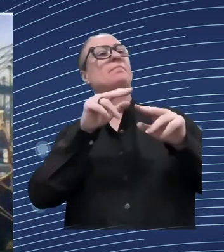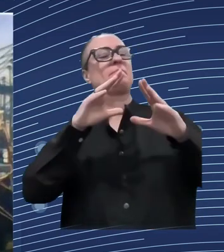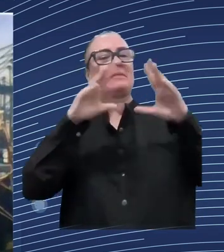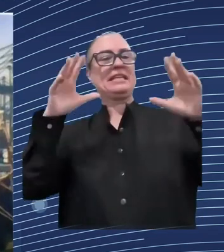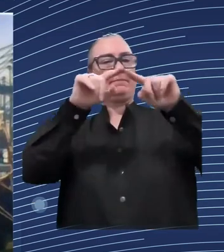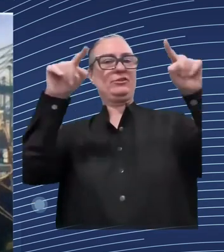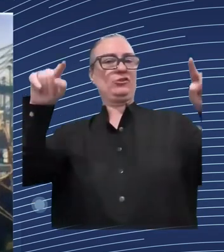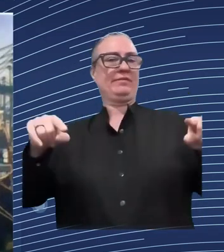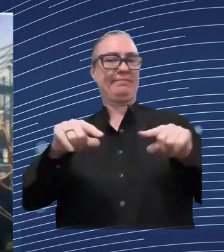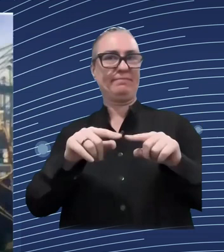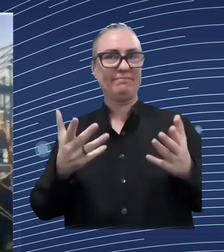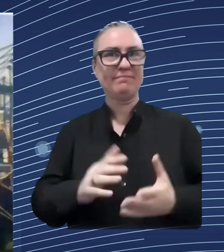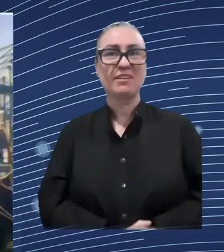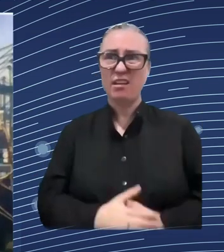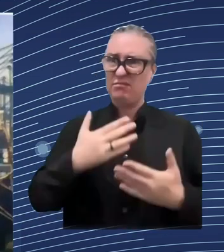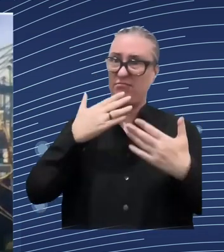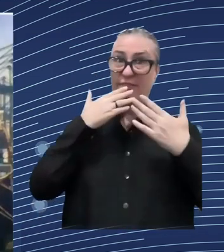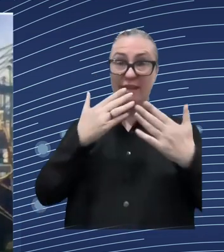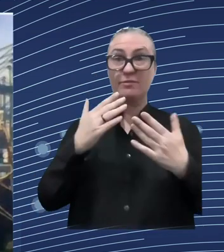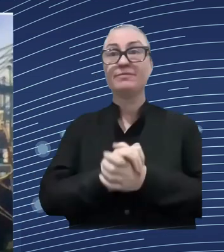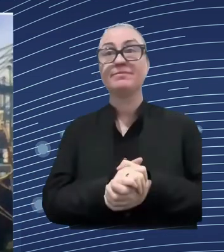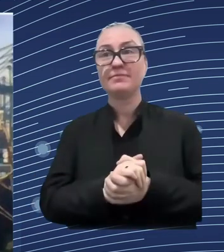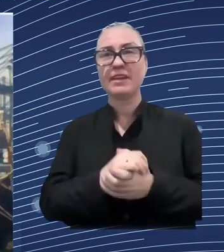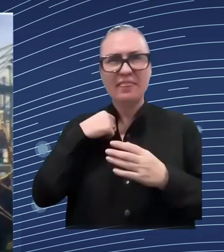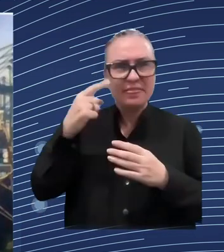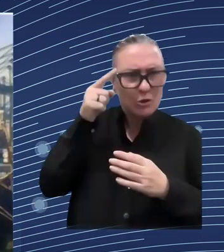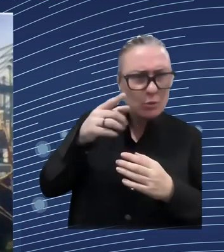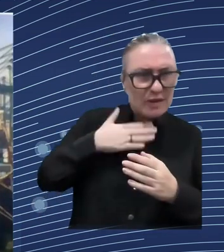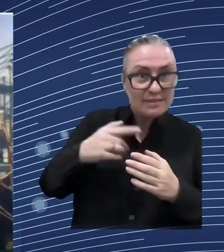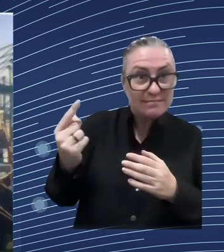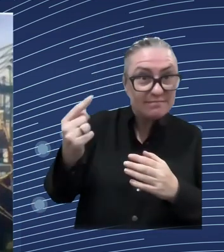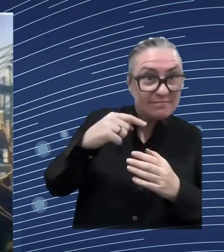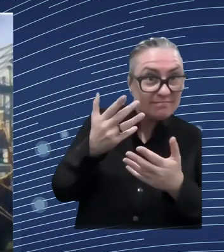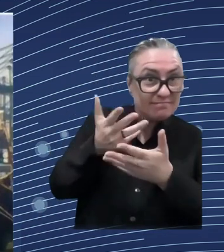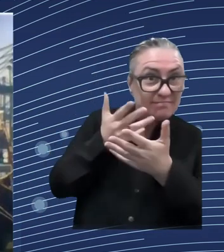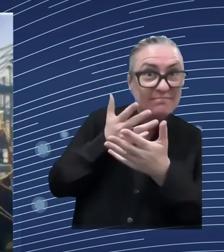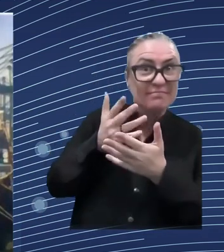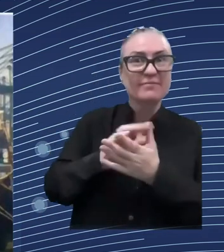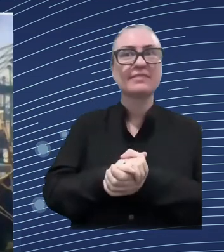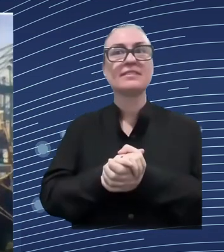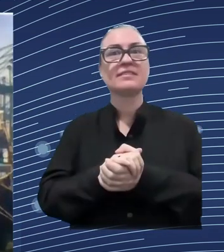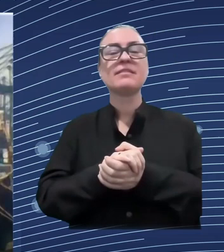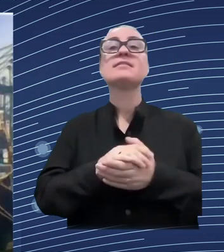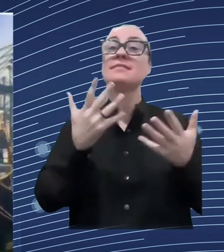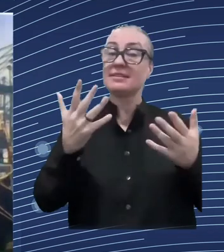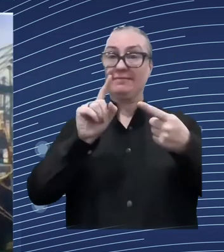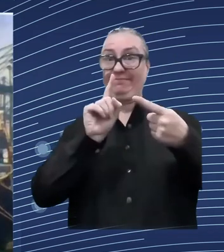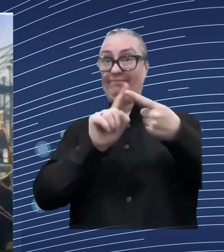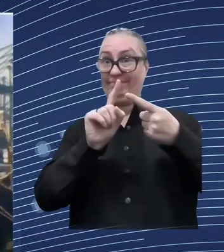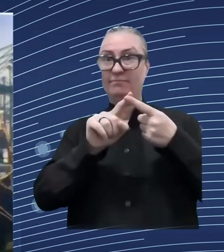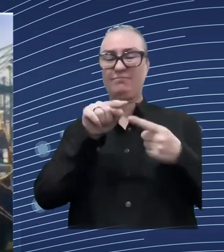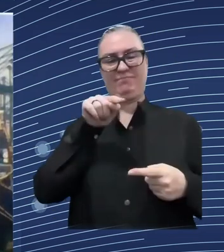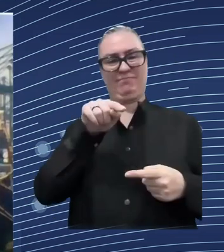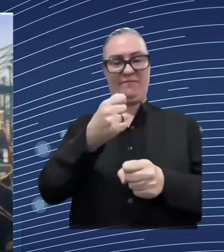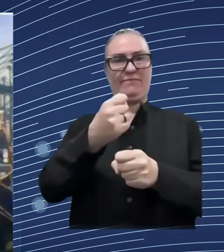and training uh one vehicle that i think has proven to be extremely useful and in particular and also now in the ukrainian context